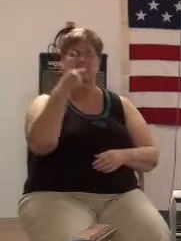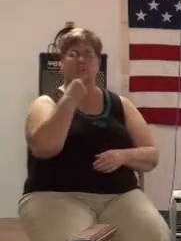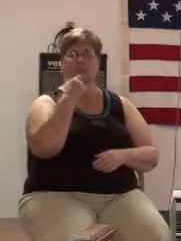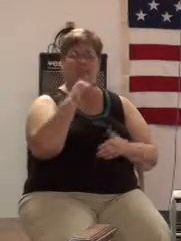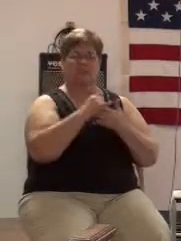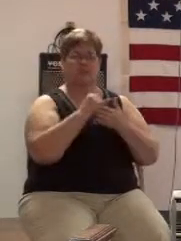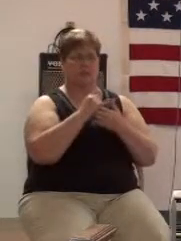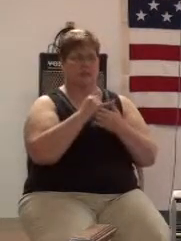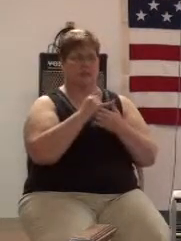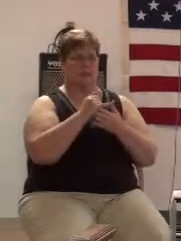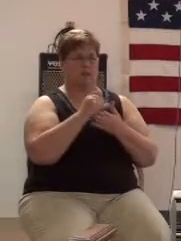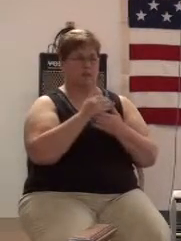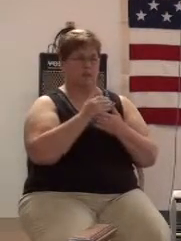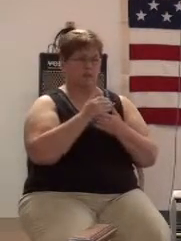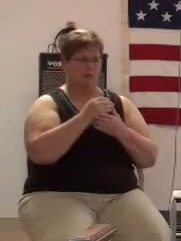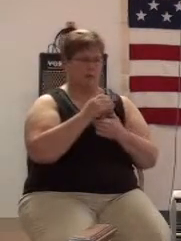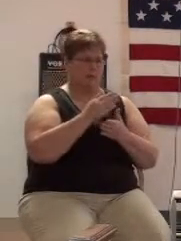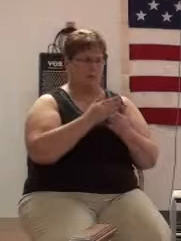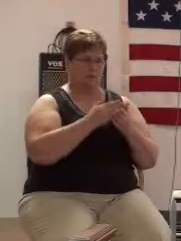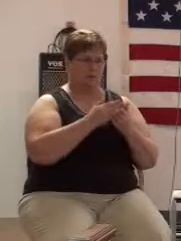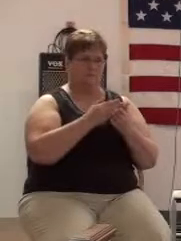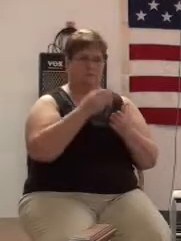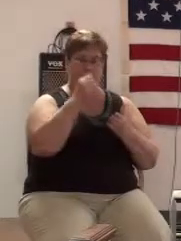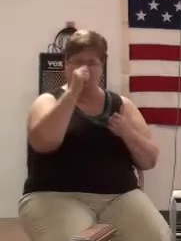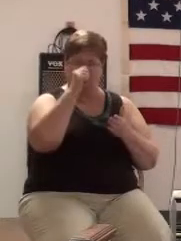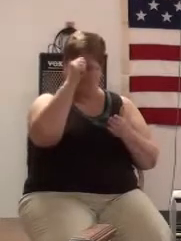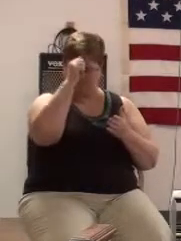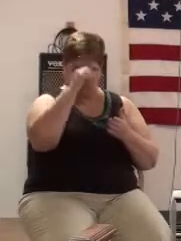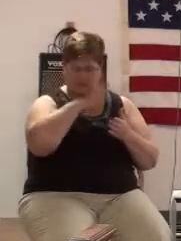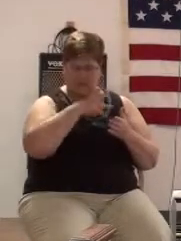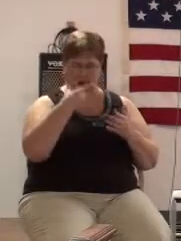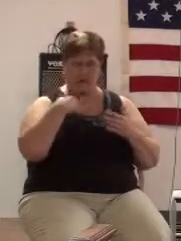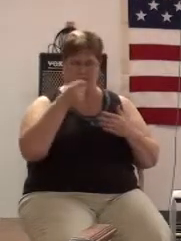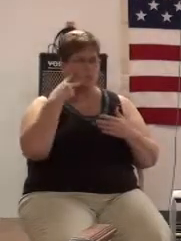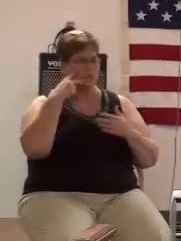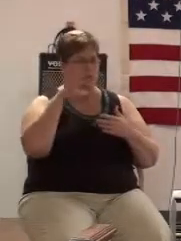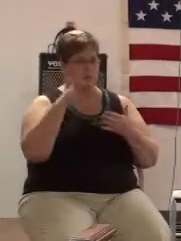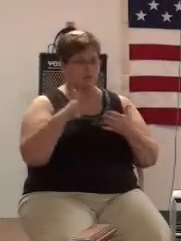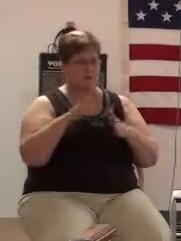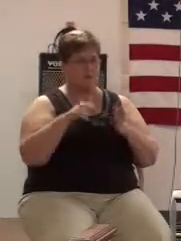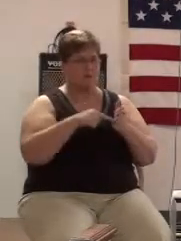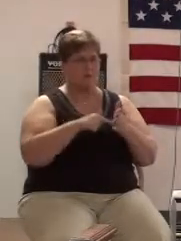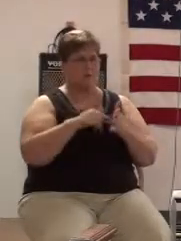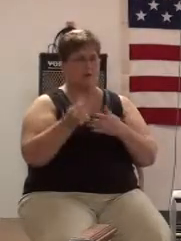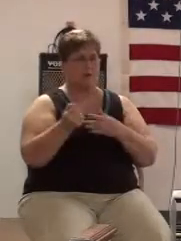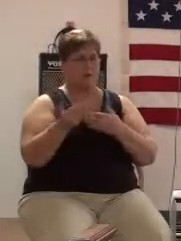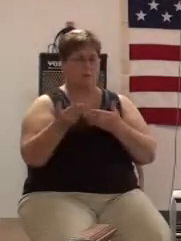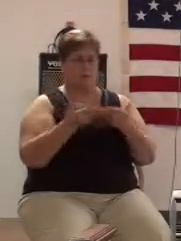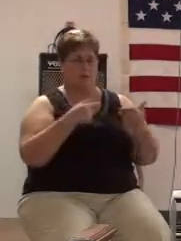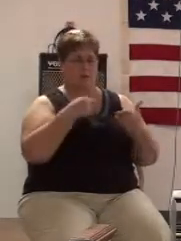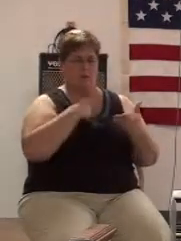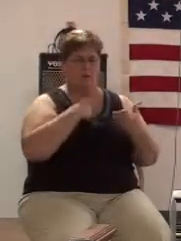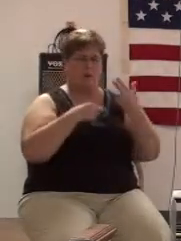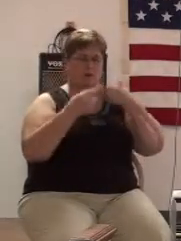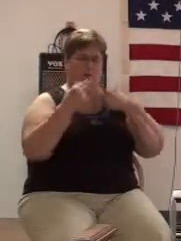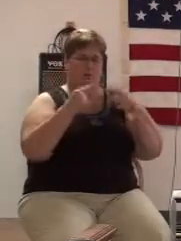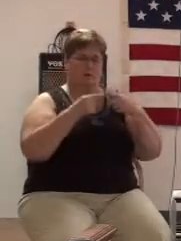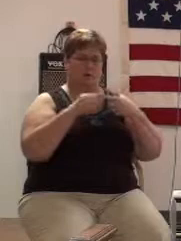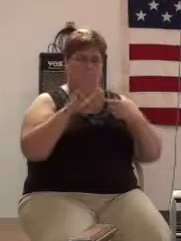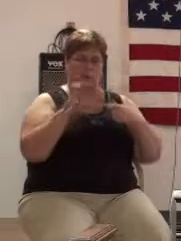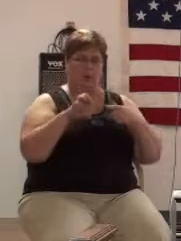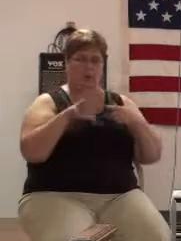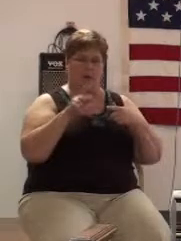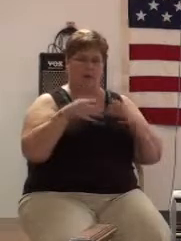Son of man, have you seen this? Then he brought me and returned me to the bank of the river.